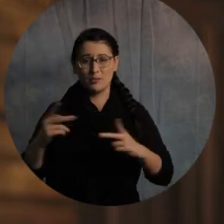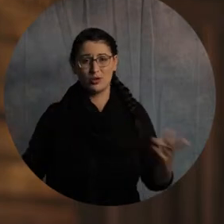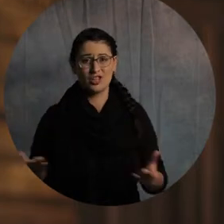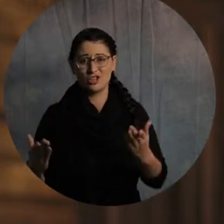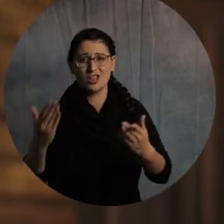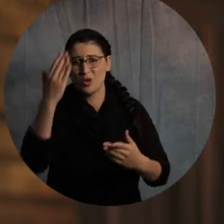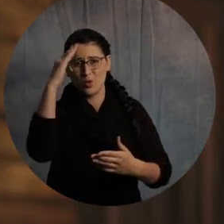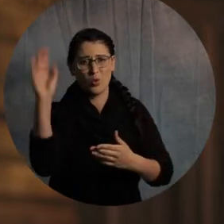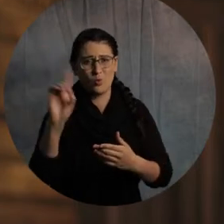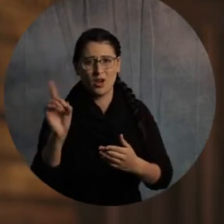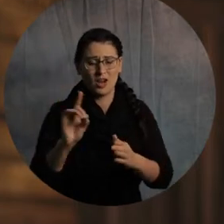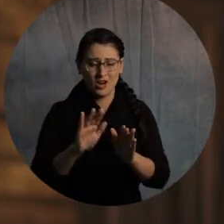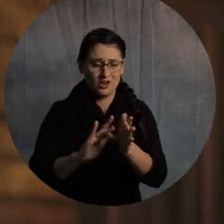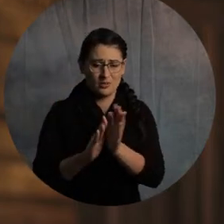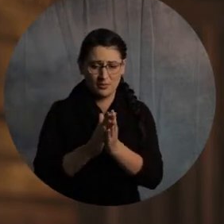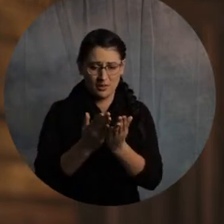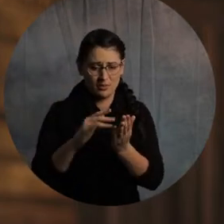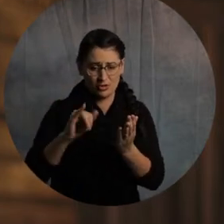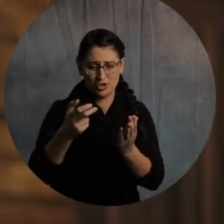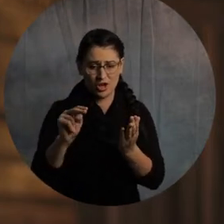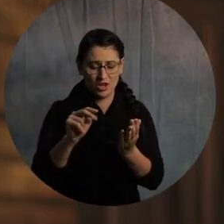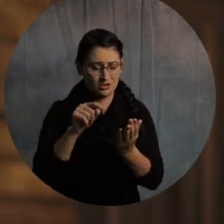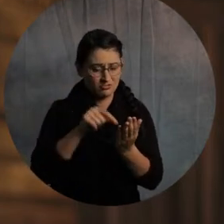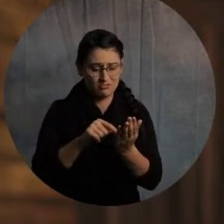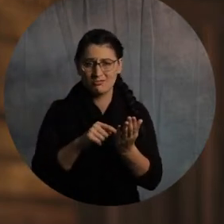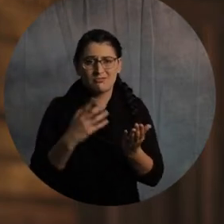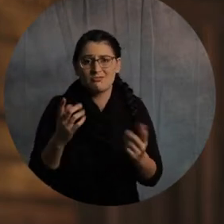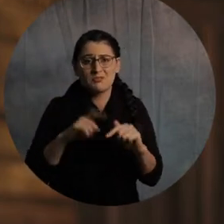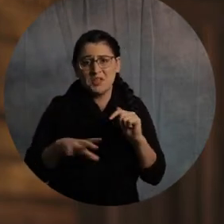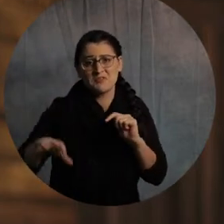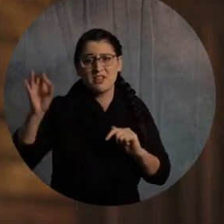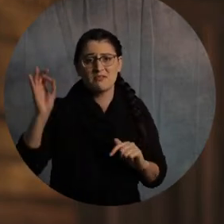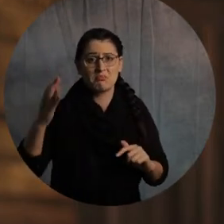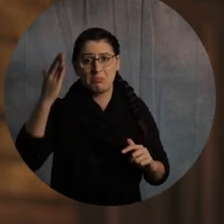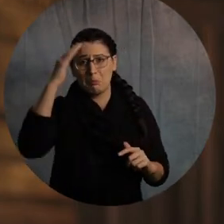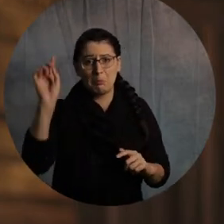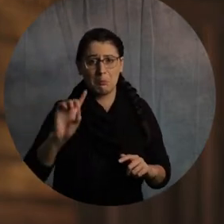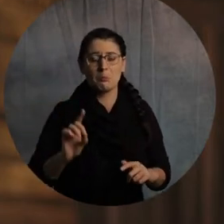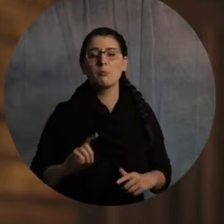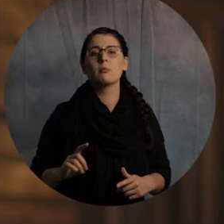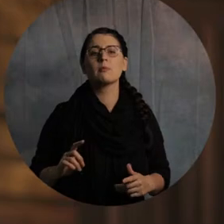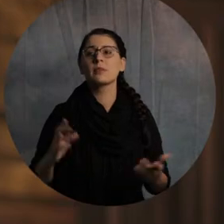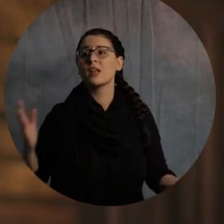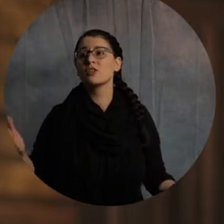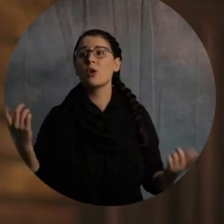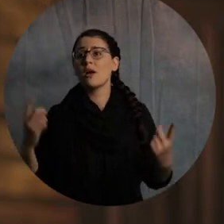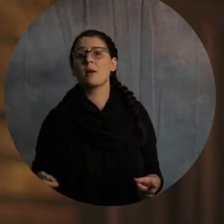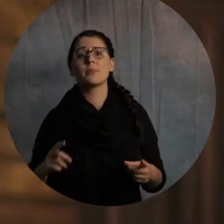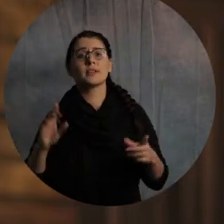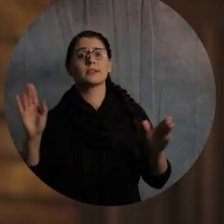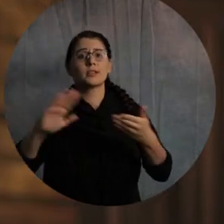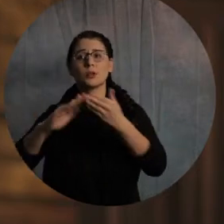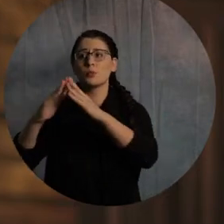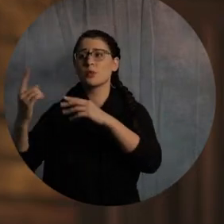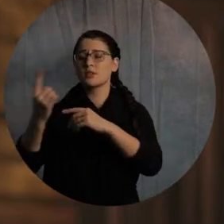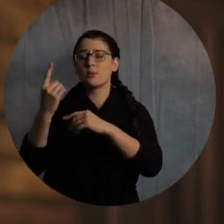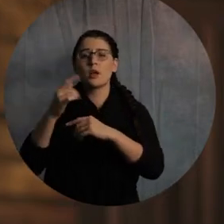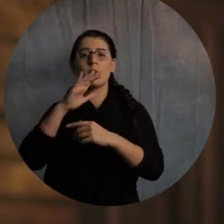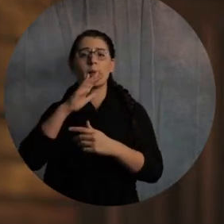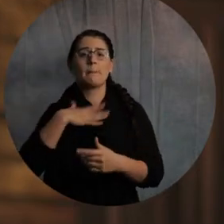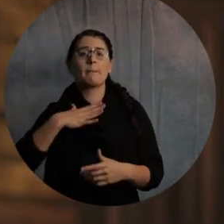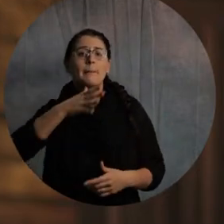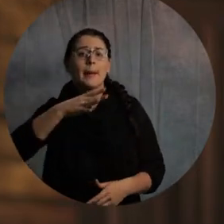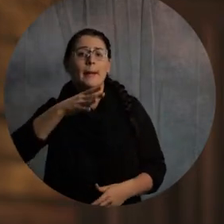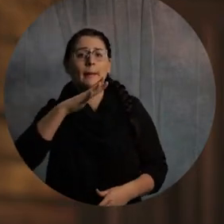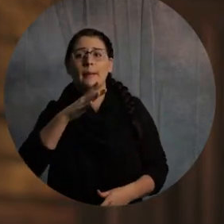So, mama shows up to church. Somebody at Venture has been praying for their neighbor. They invited that neighbor to come.